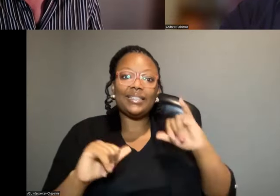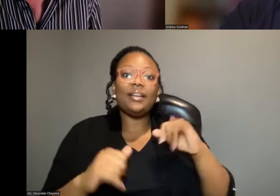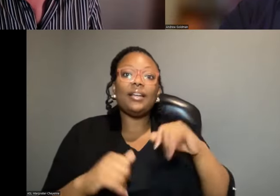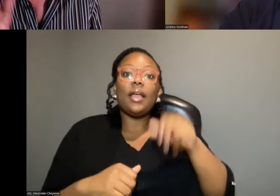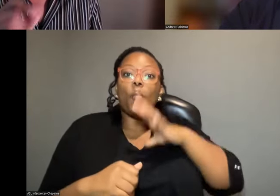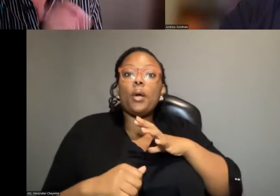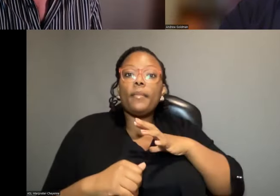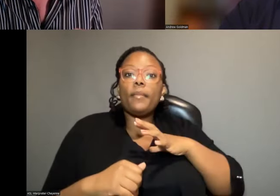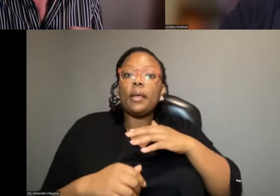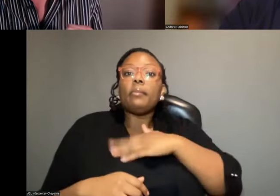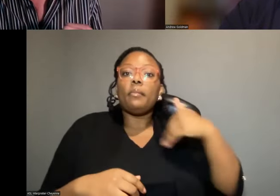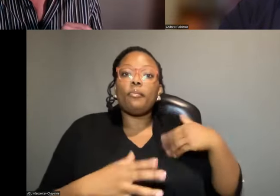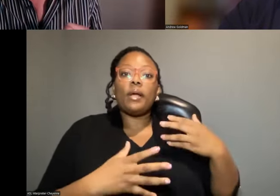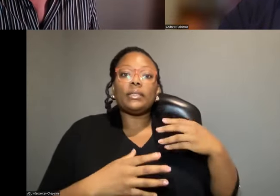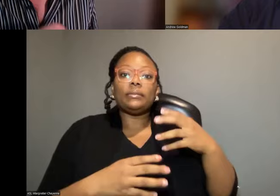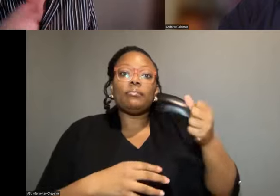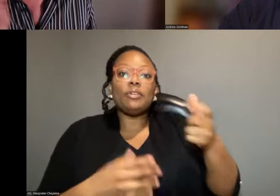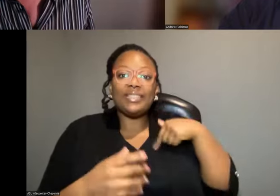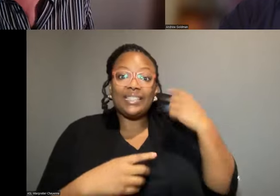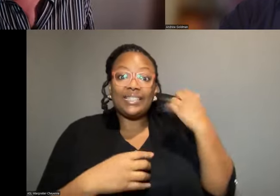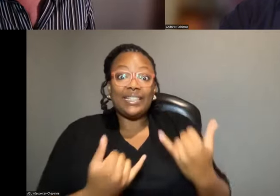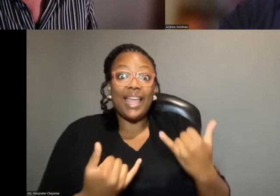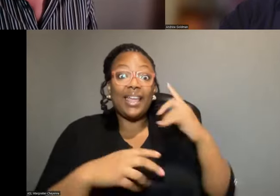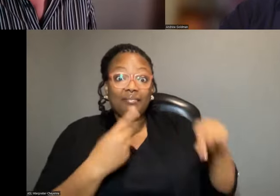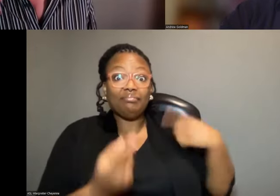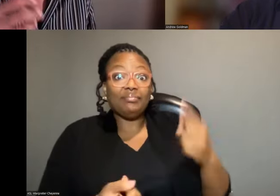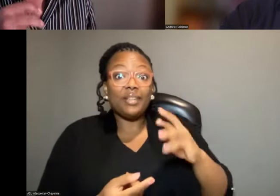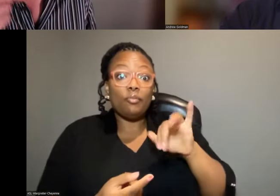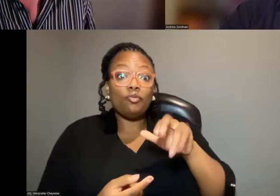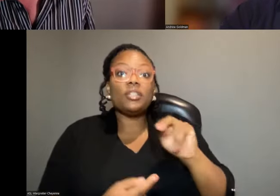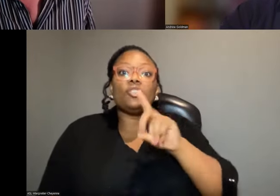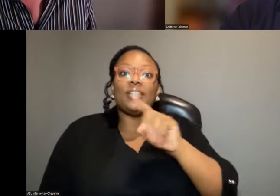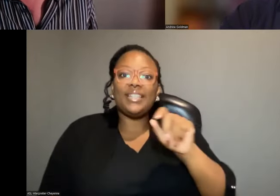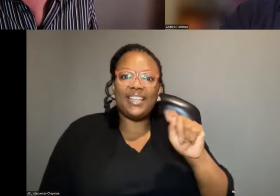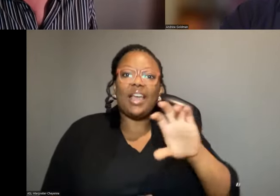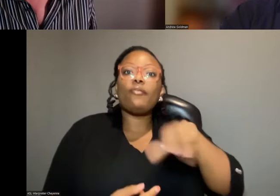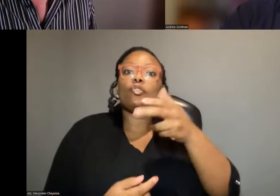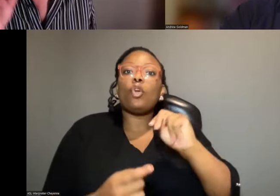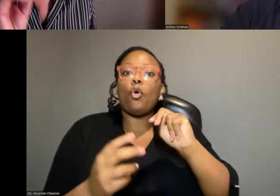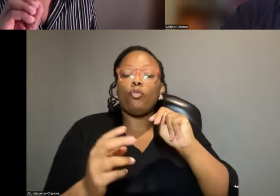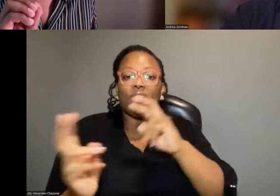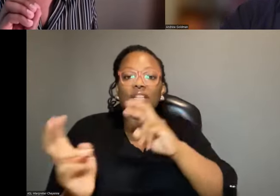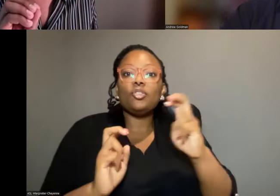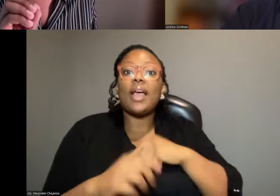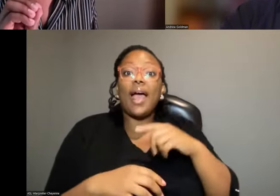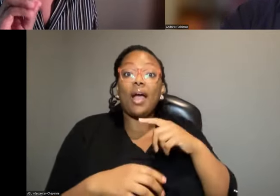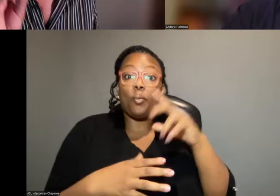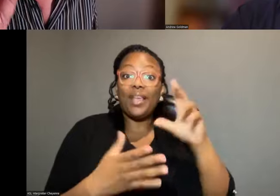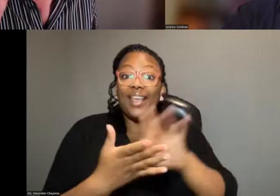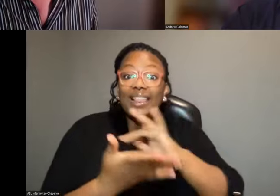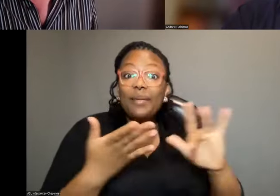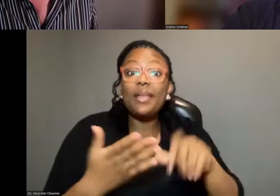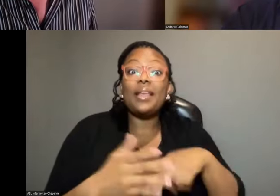human breast milk to this day in Mauritius. So DDT has its own problems, how we eradicate, how we eliminate has its consequences.